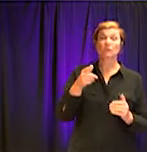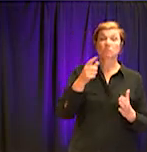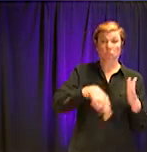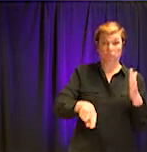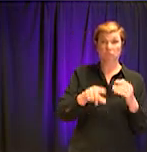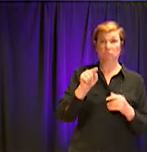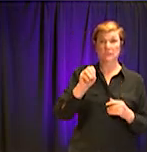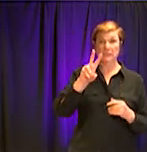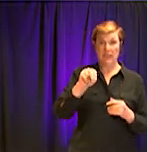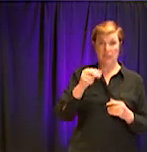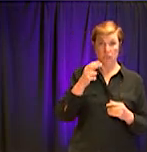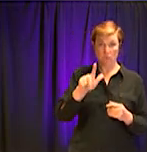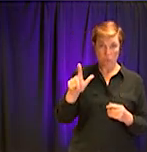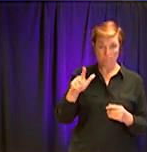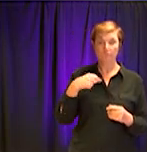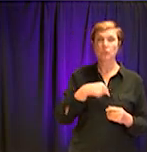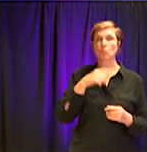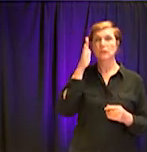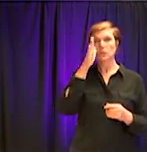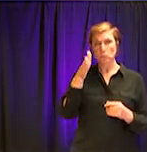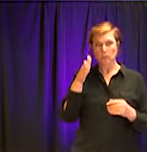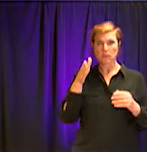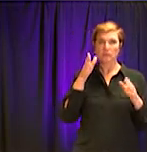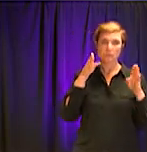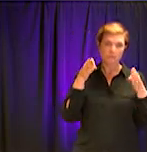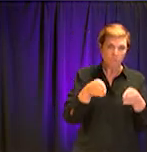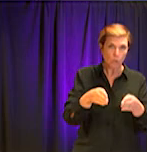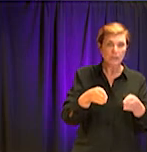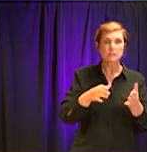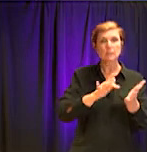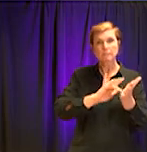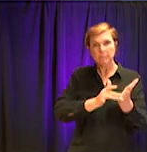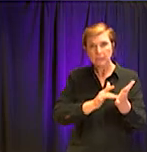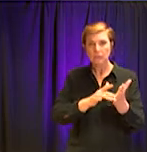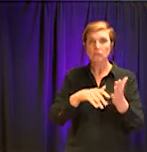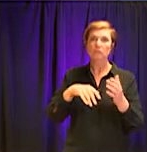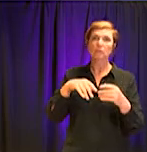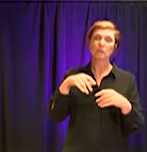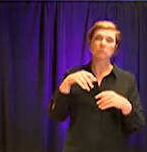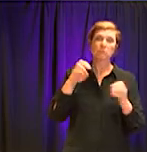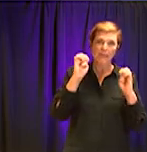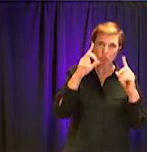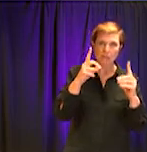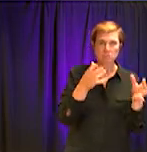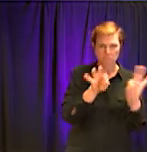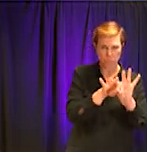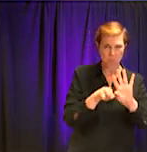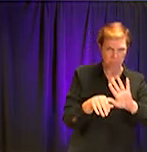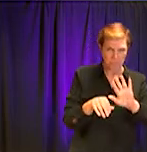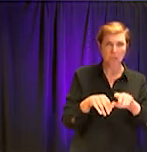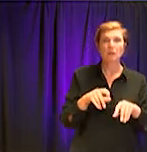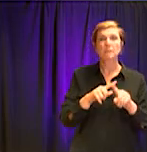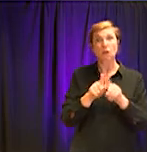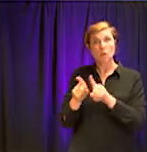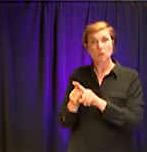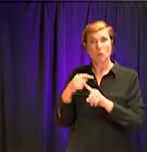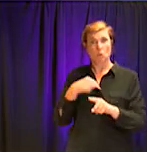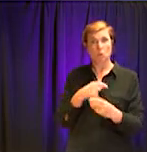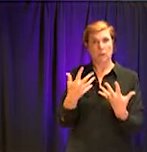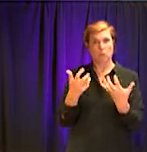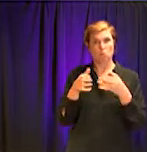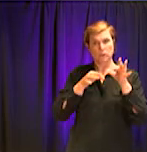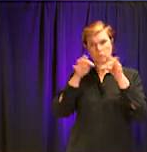Uh, we focus on education and of course the medical side, which are very critical, but we want to do more in terms of services